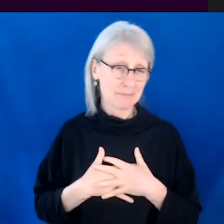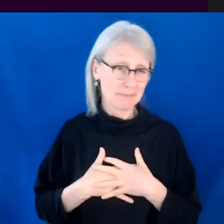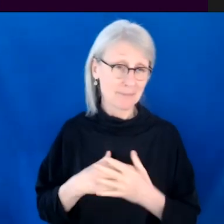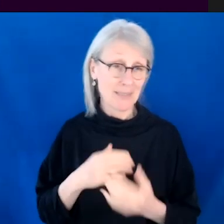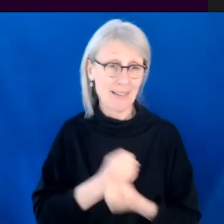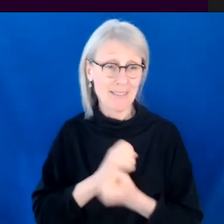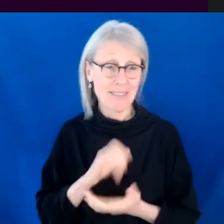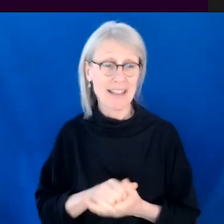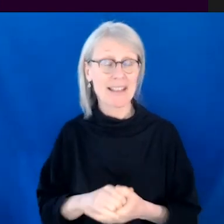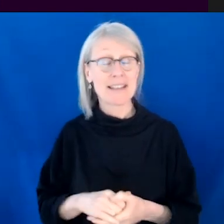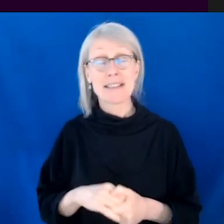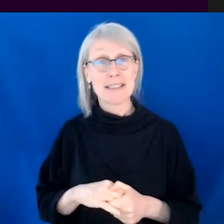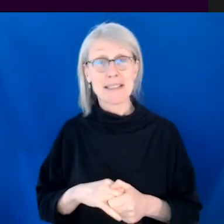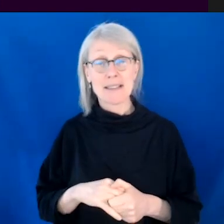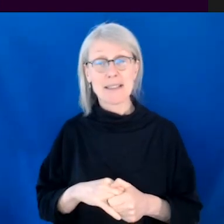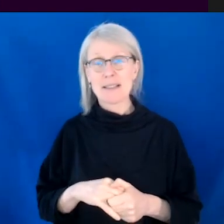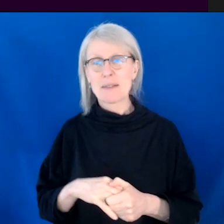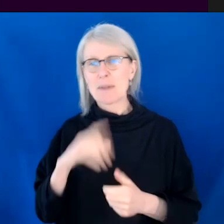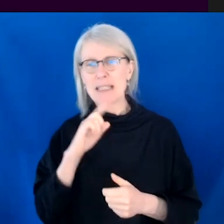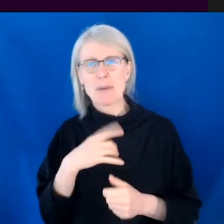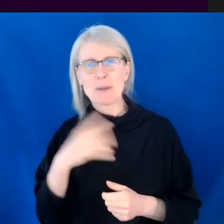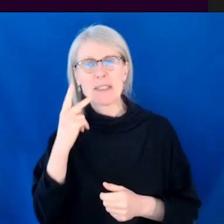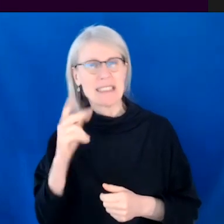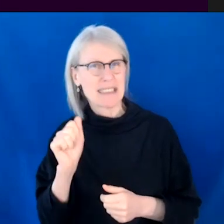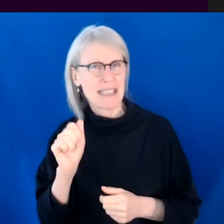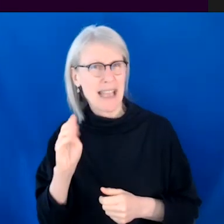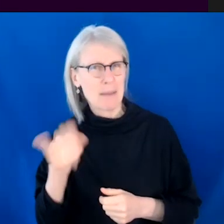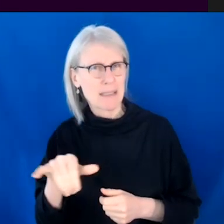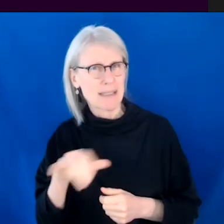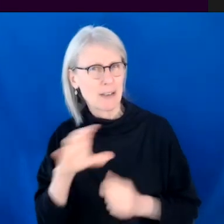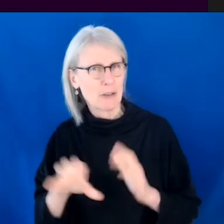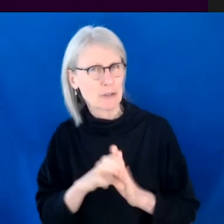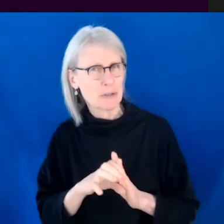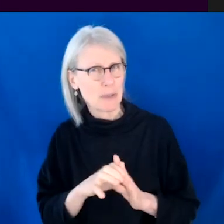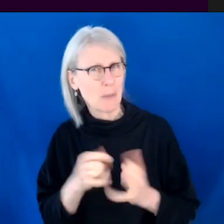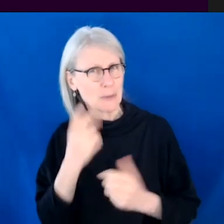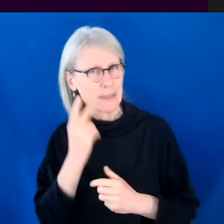I really, I hope we get to see this Abby character one day. Oh, no. So curious now.